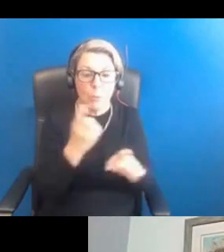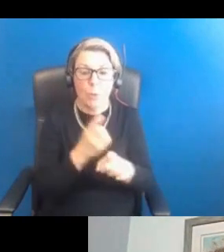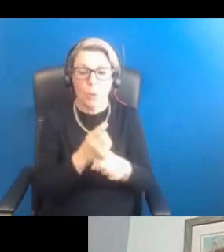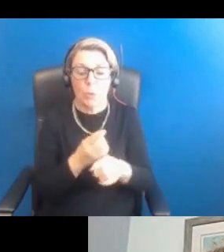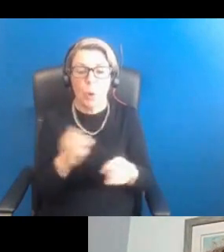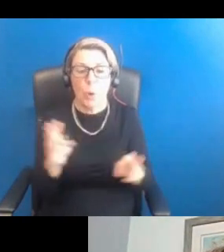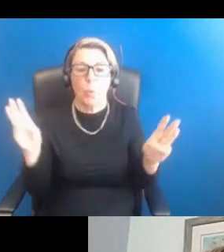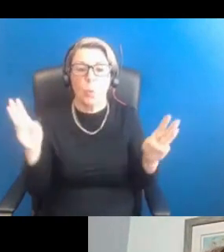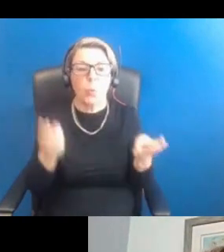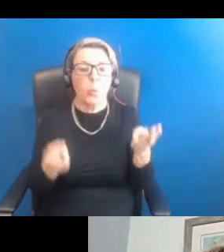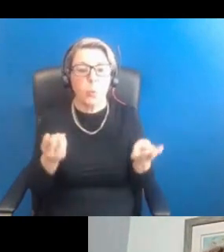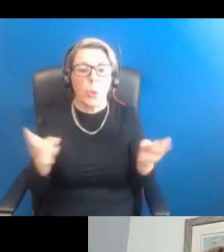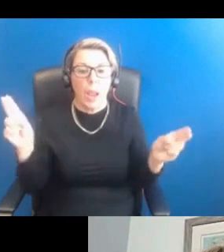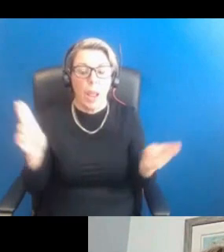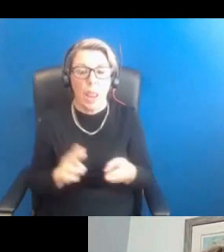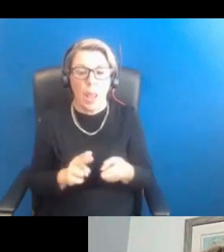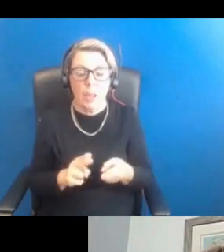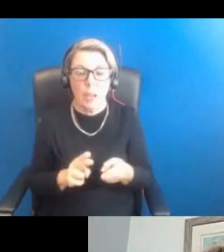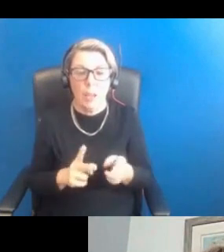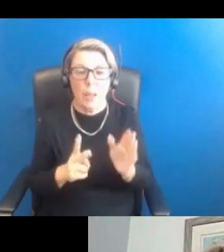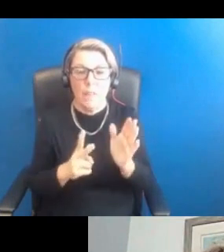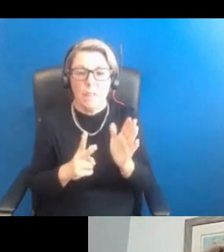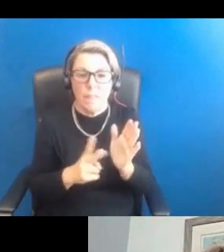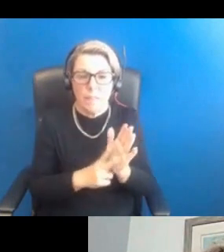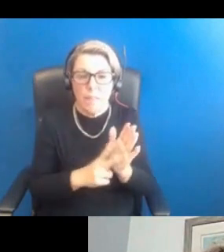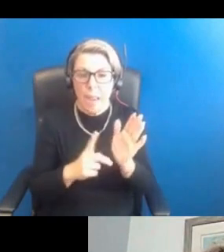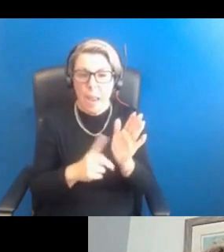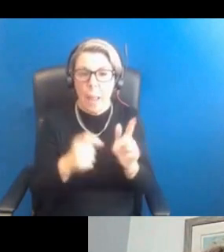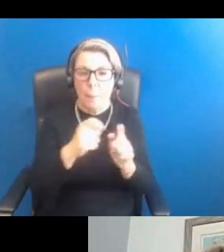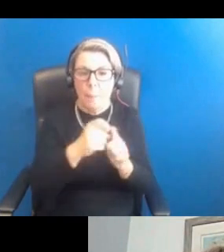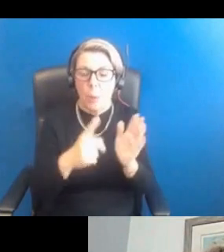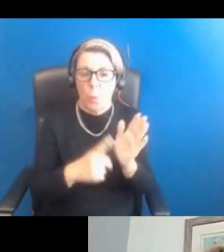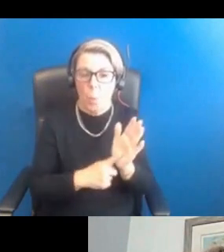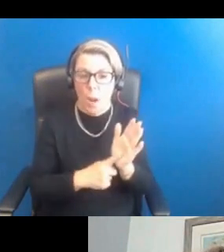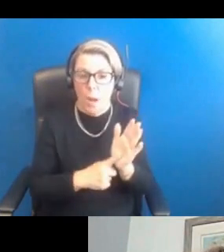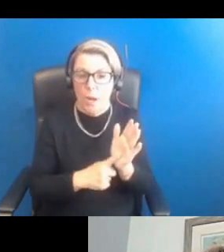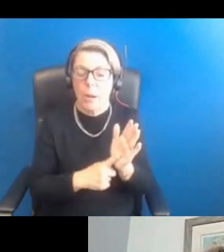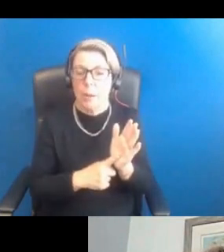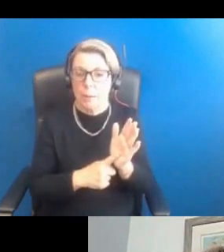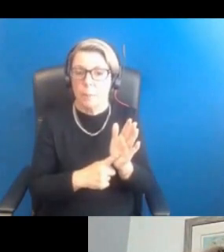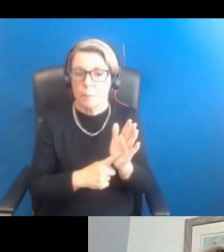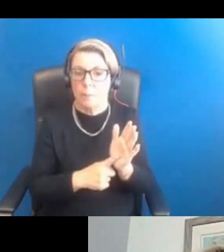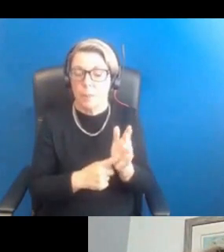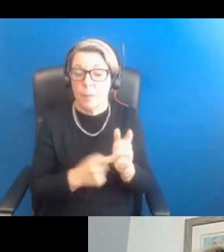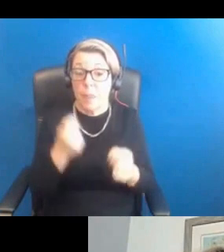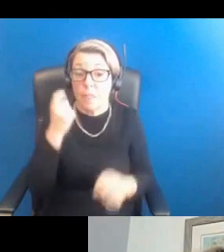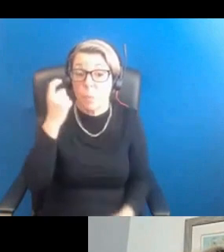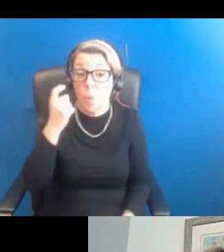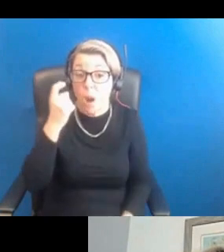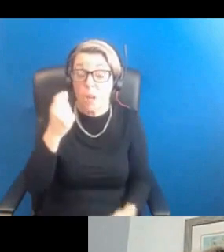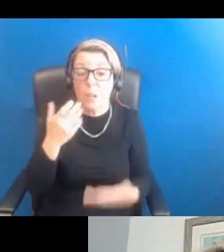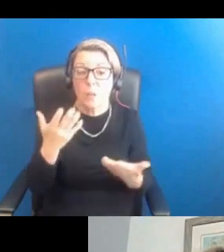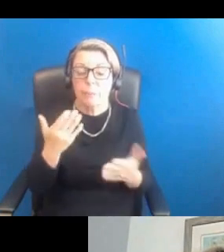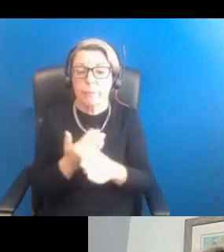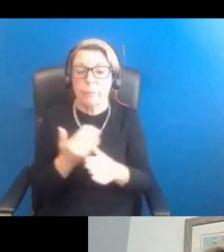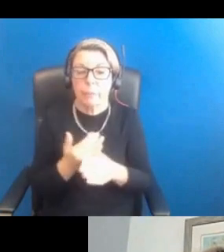seem to work. They're called GLP-1 agonists. That's just a type of weight loss. And what they do is they work in the brain. And what they do in the brain